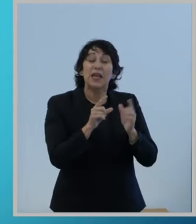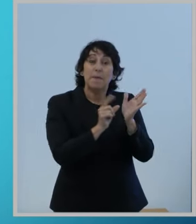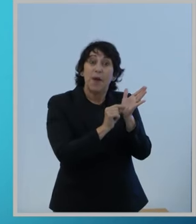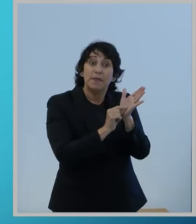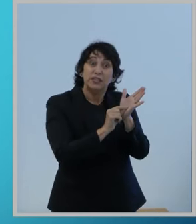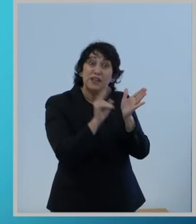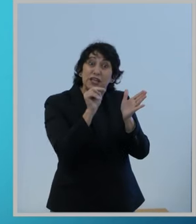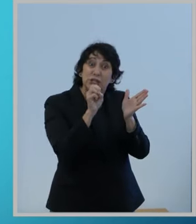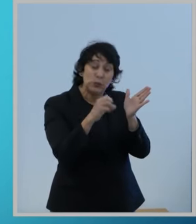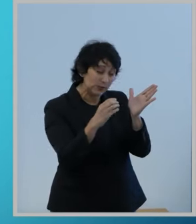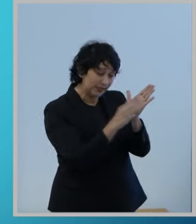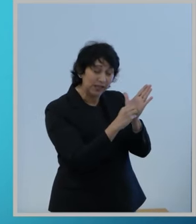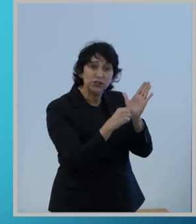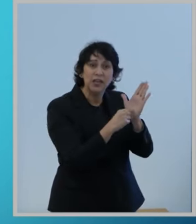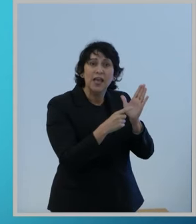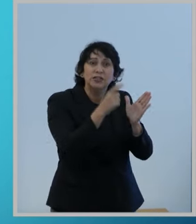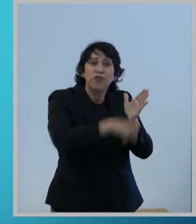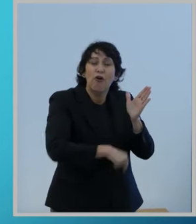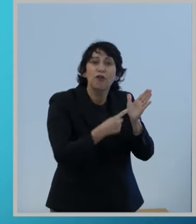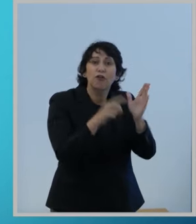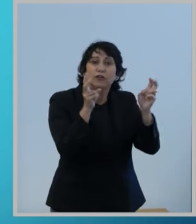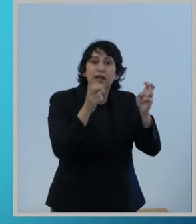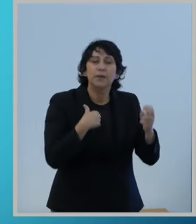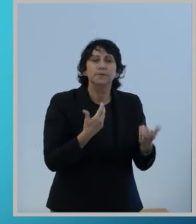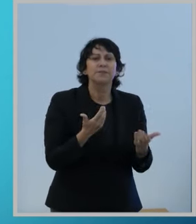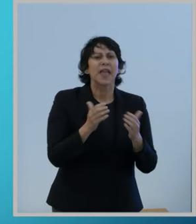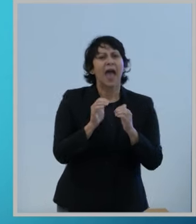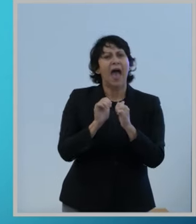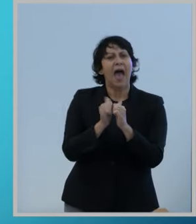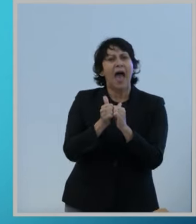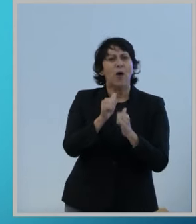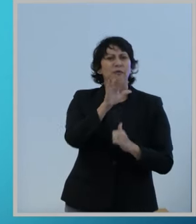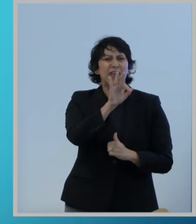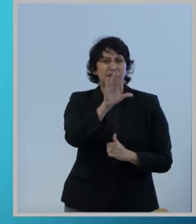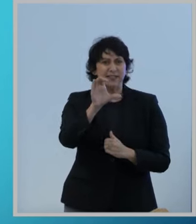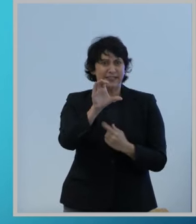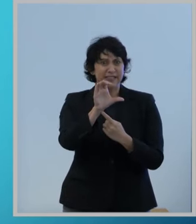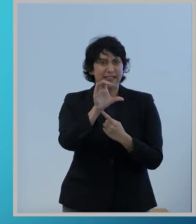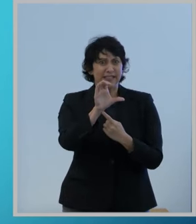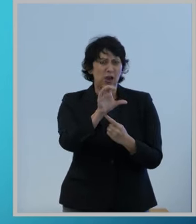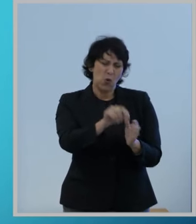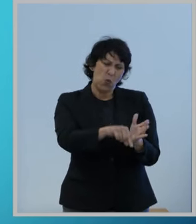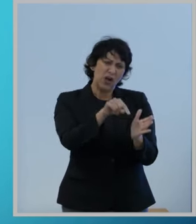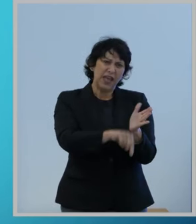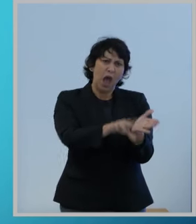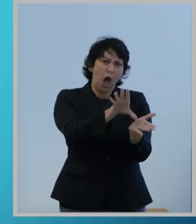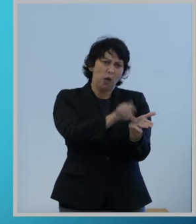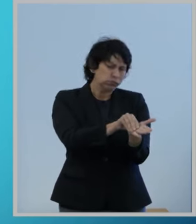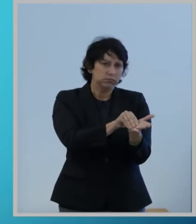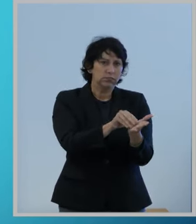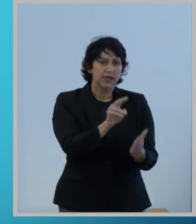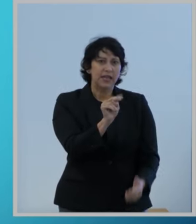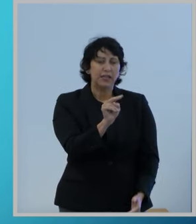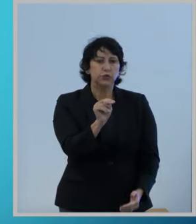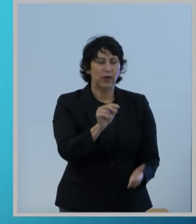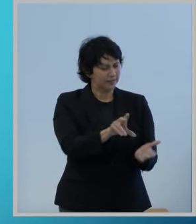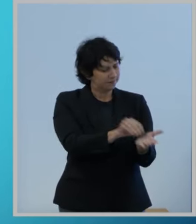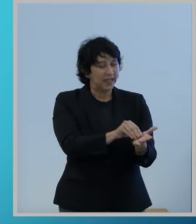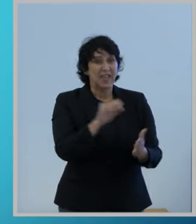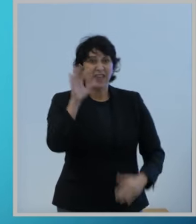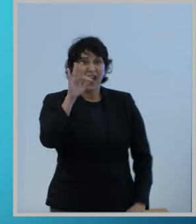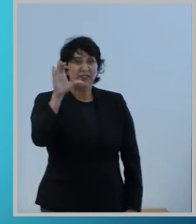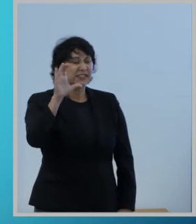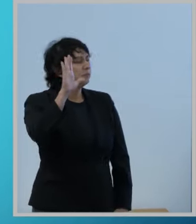an article titled, How the FCC Killing of Net Neutrality Will